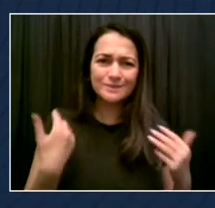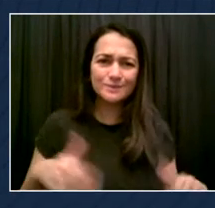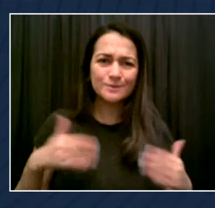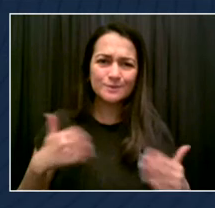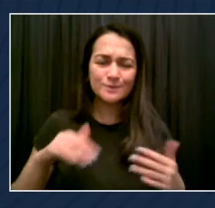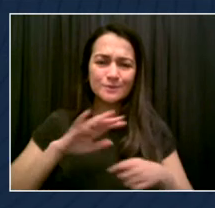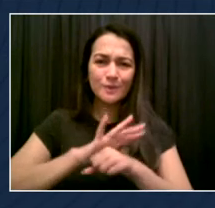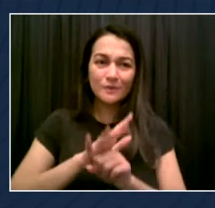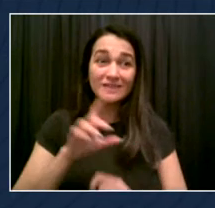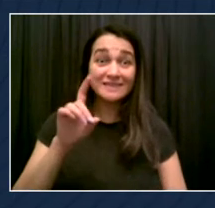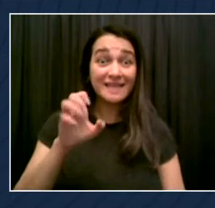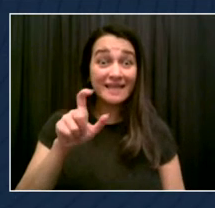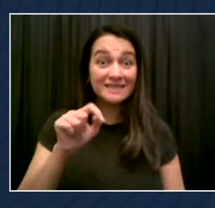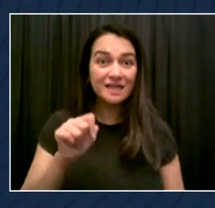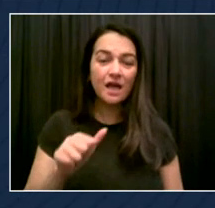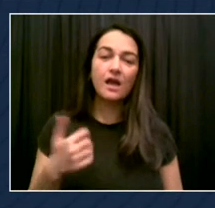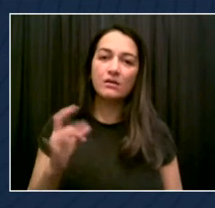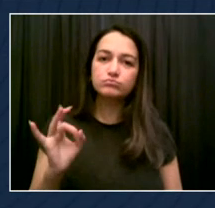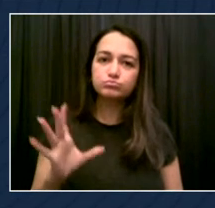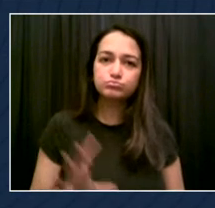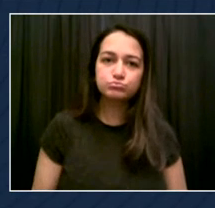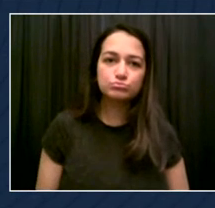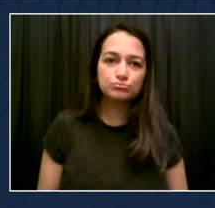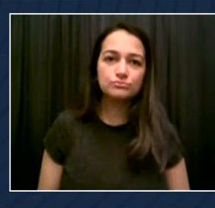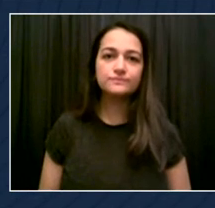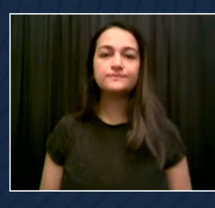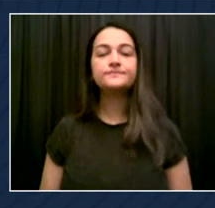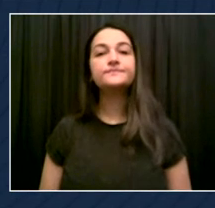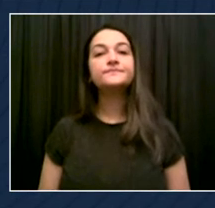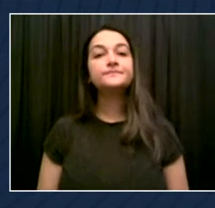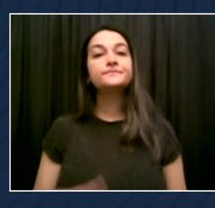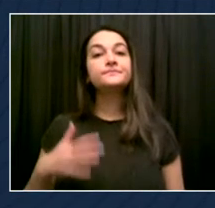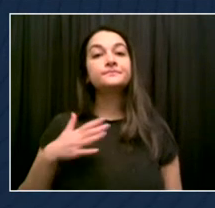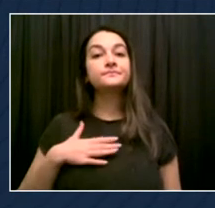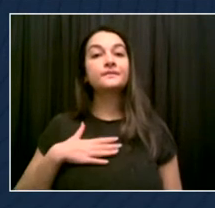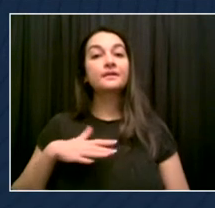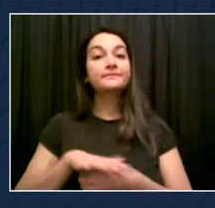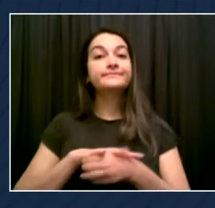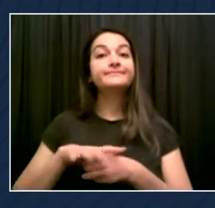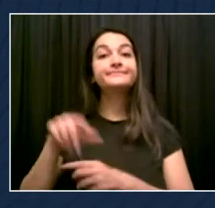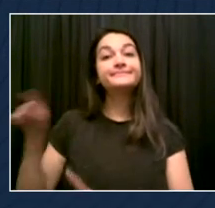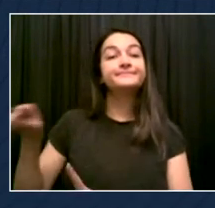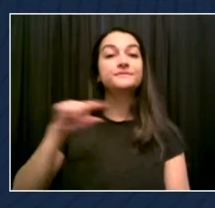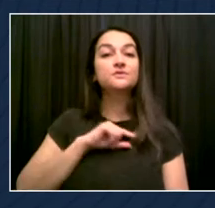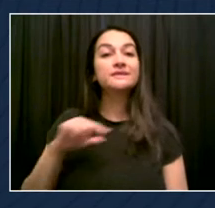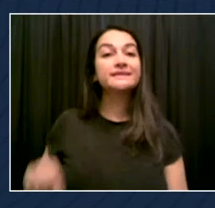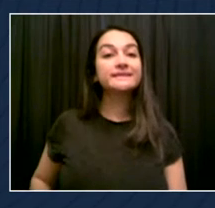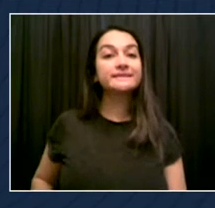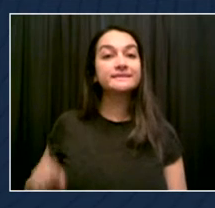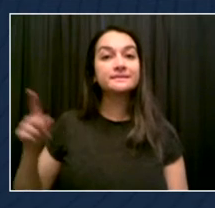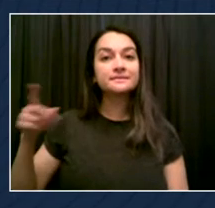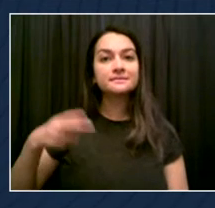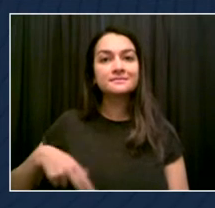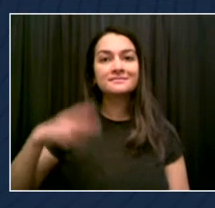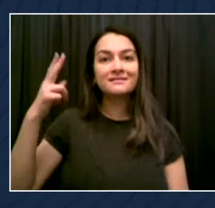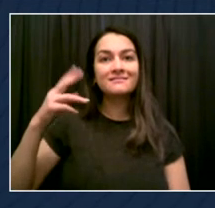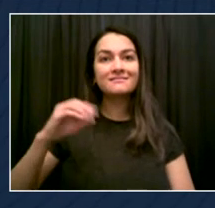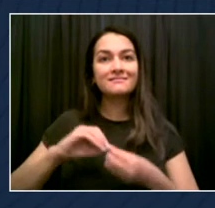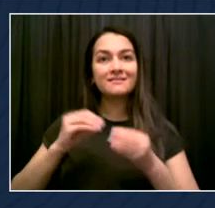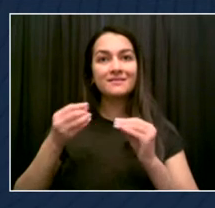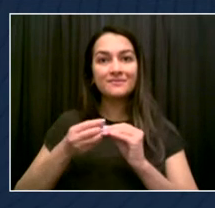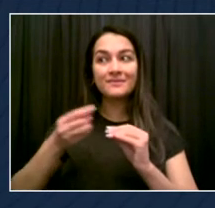a madness afoot here, sir, and only government can make a difference here.